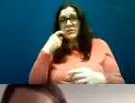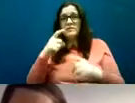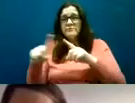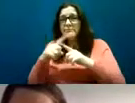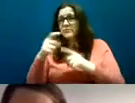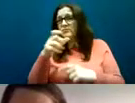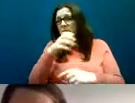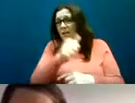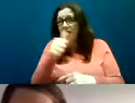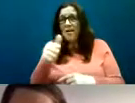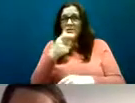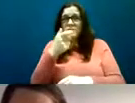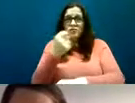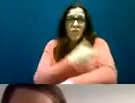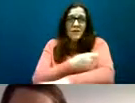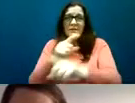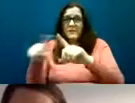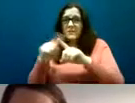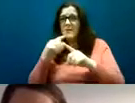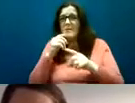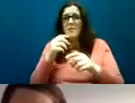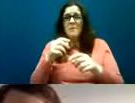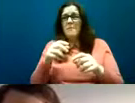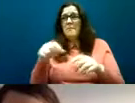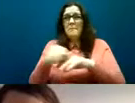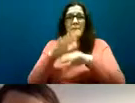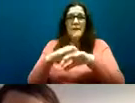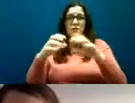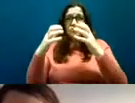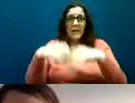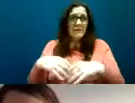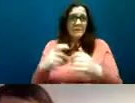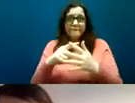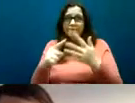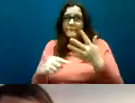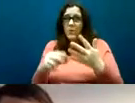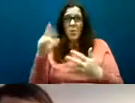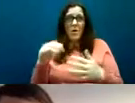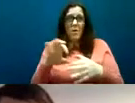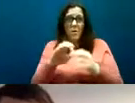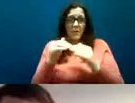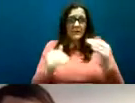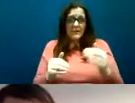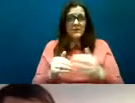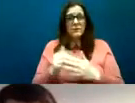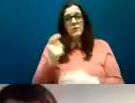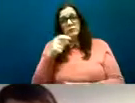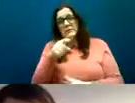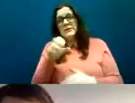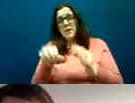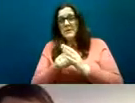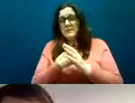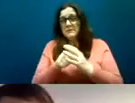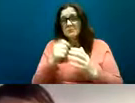and the recent government figures we have in Ireland estimate the number of homeless adults to be around 6